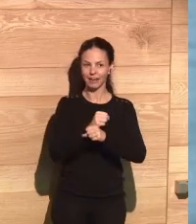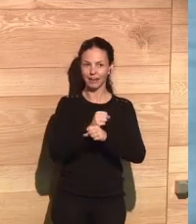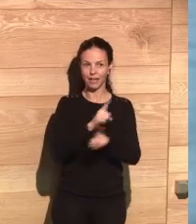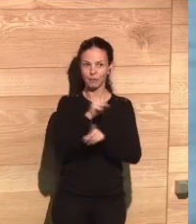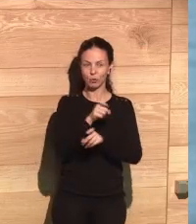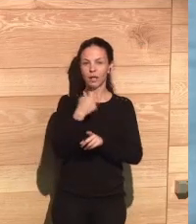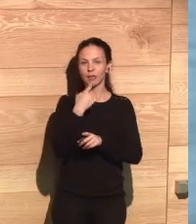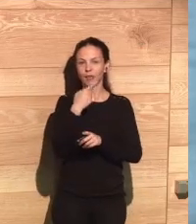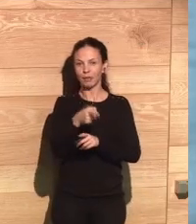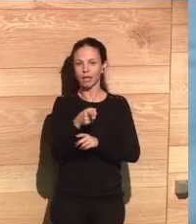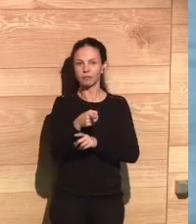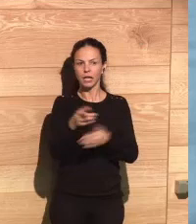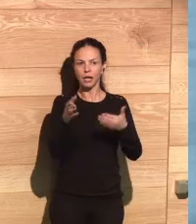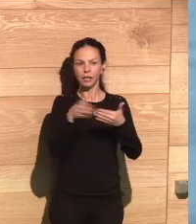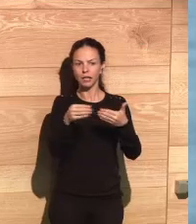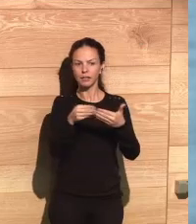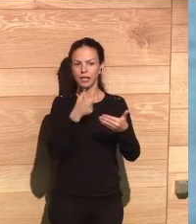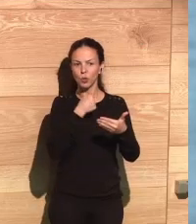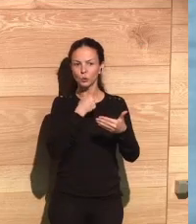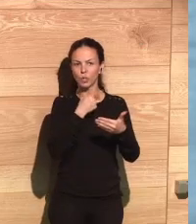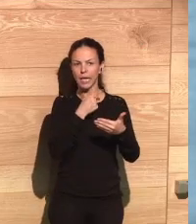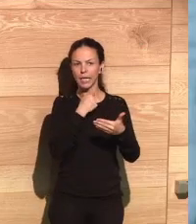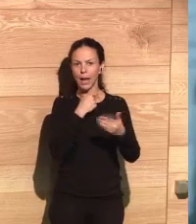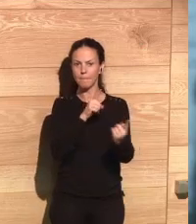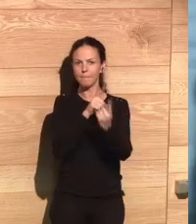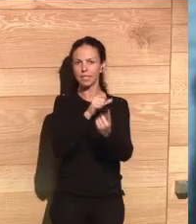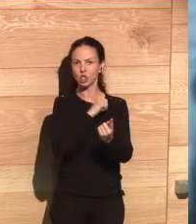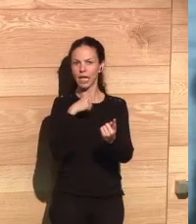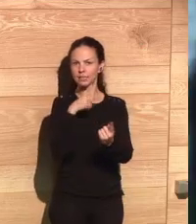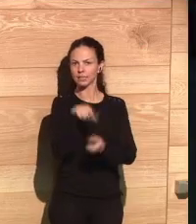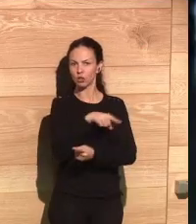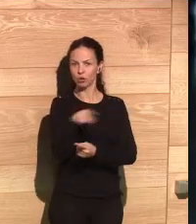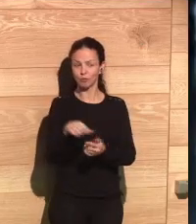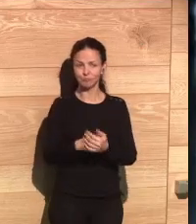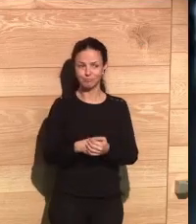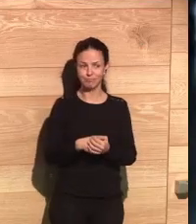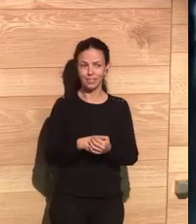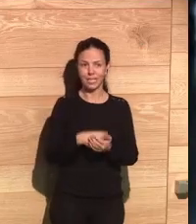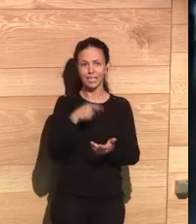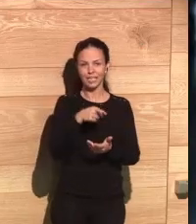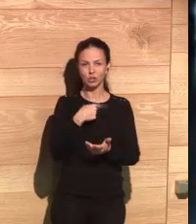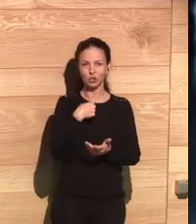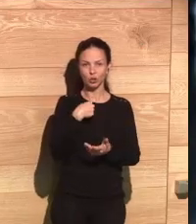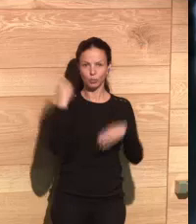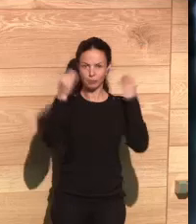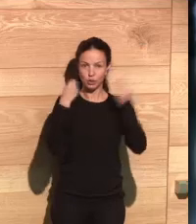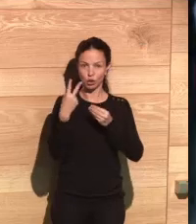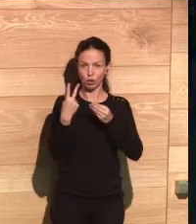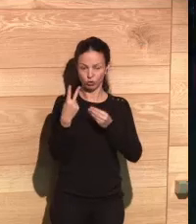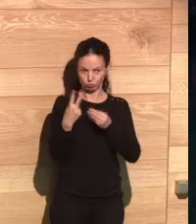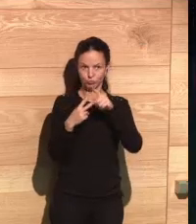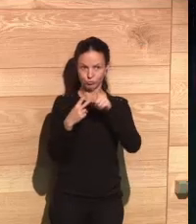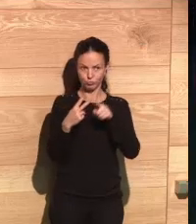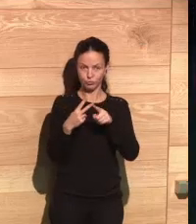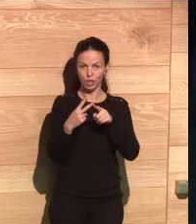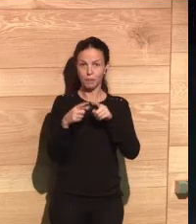But you were talking about something very important. Would the client want us to have their information